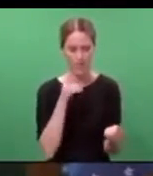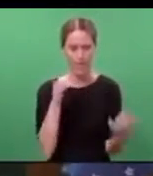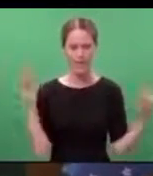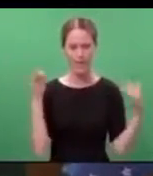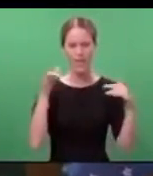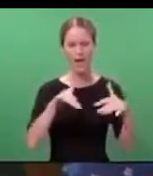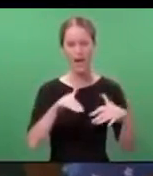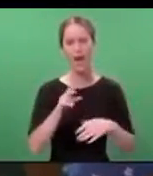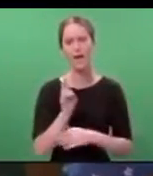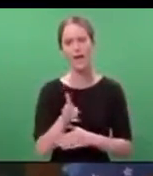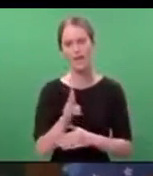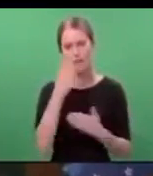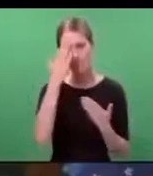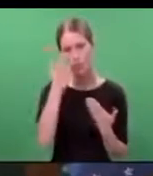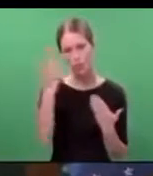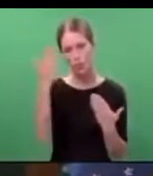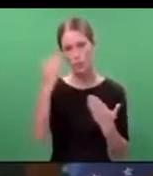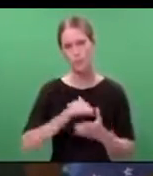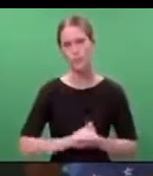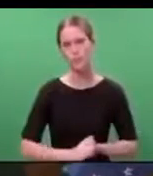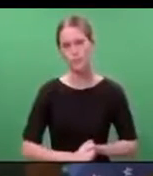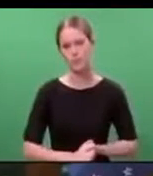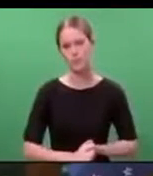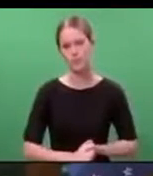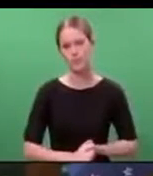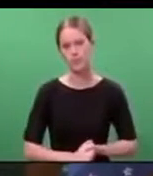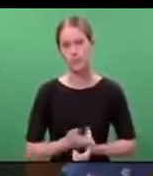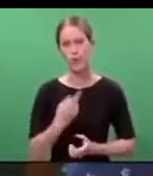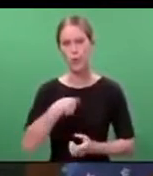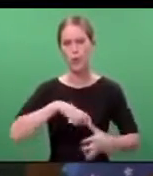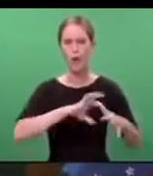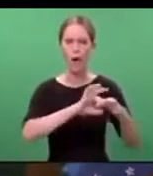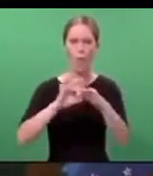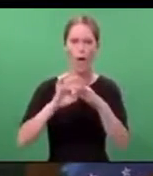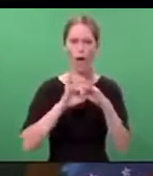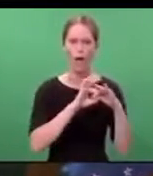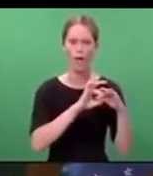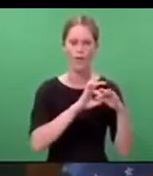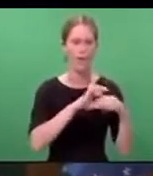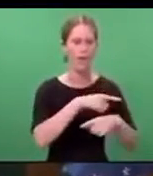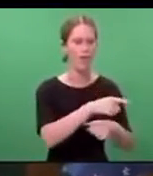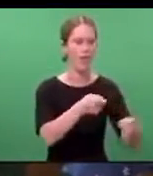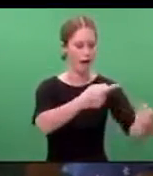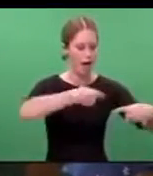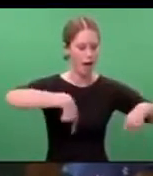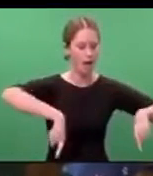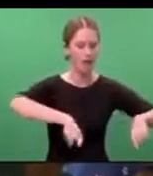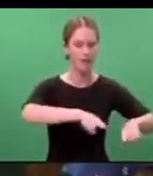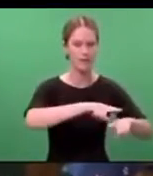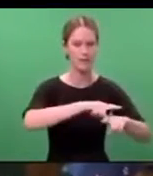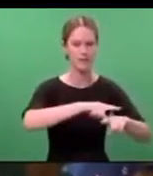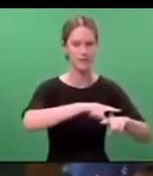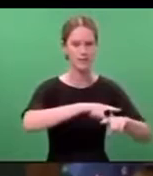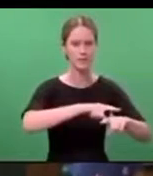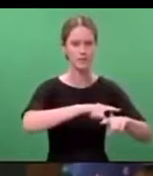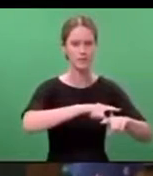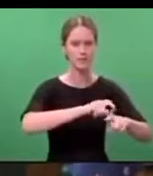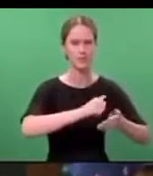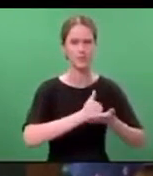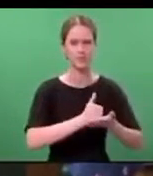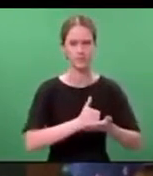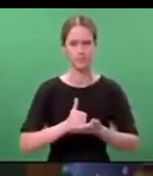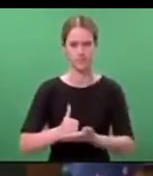again for worship. We are one. They are us. Tatou, tatou.